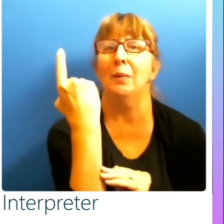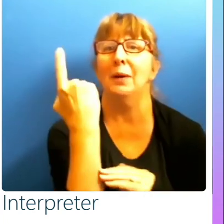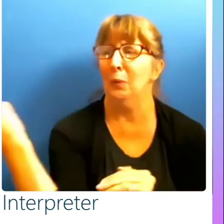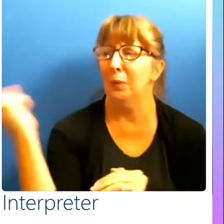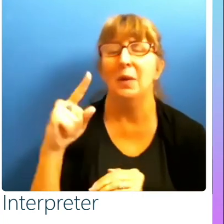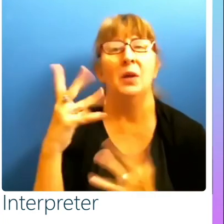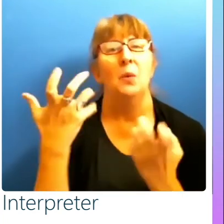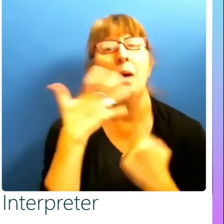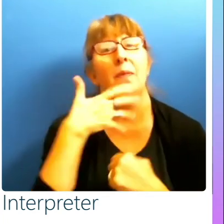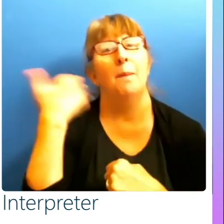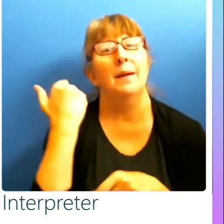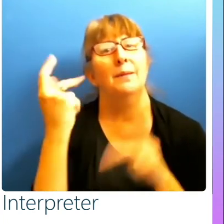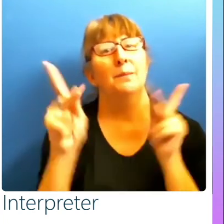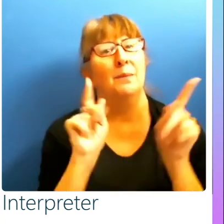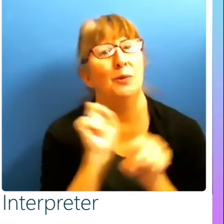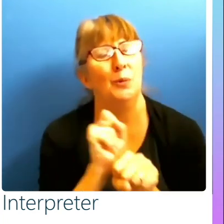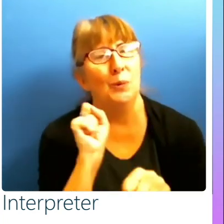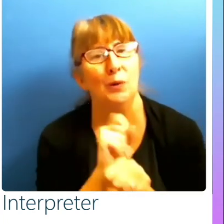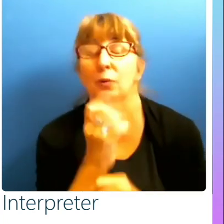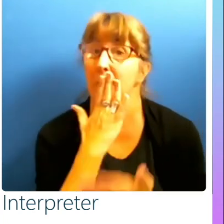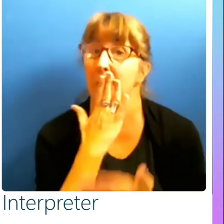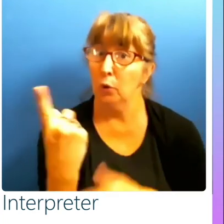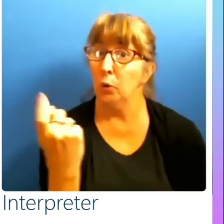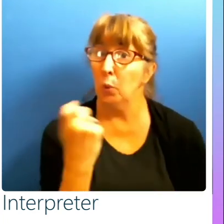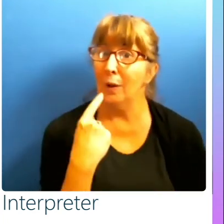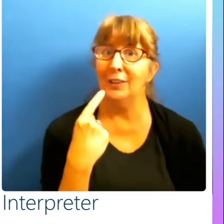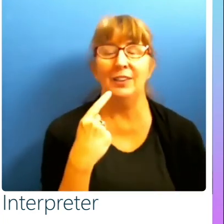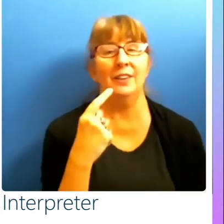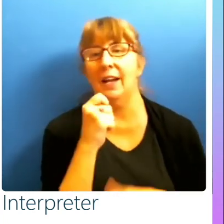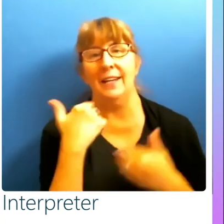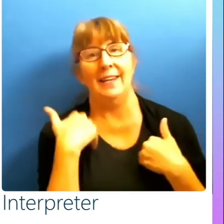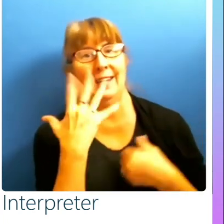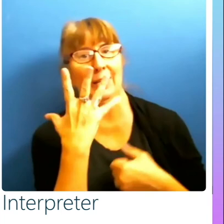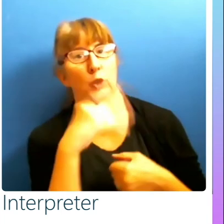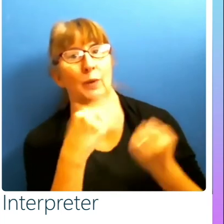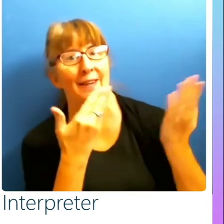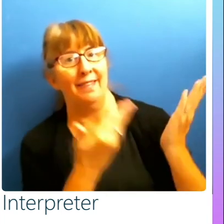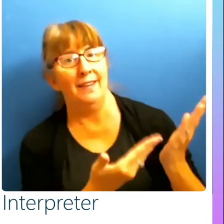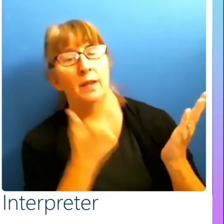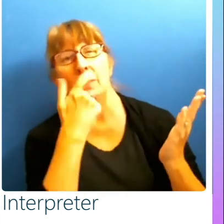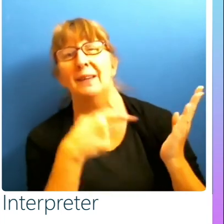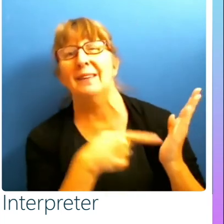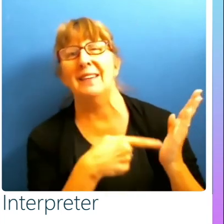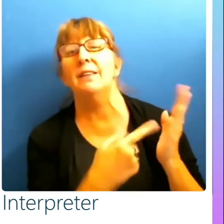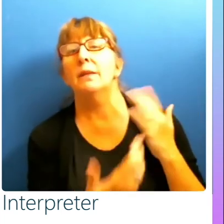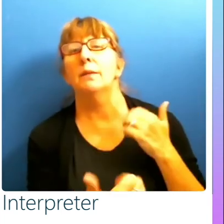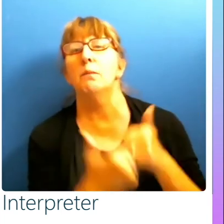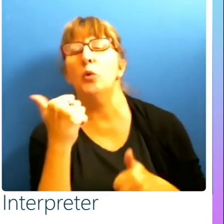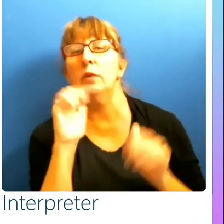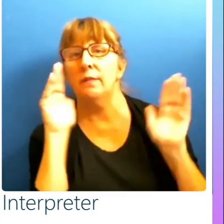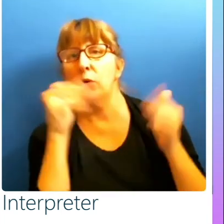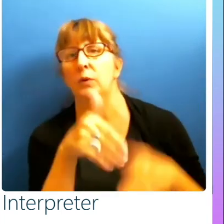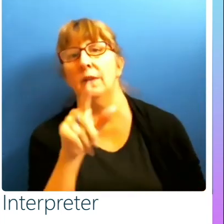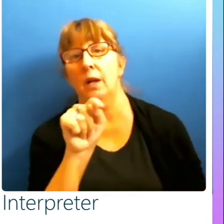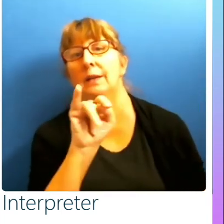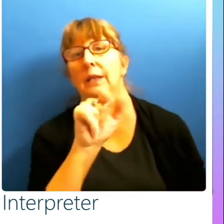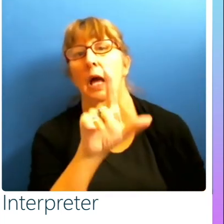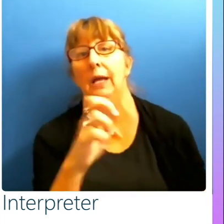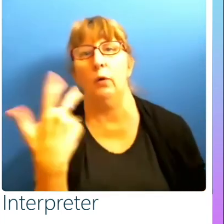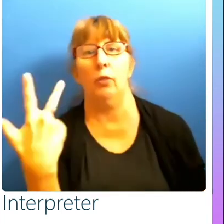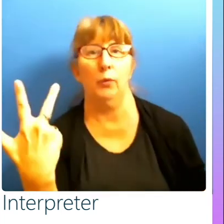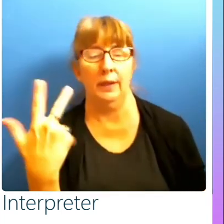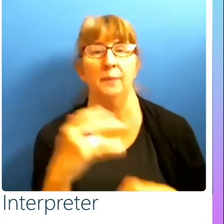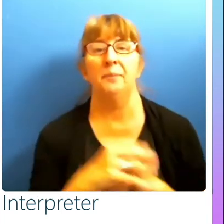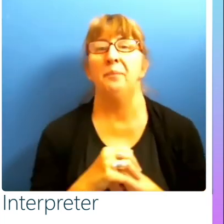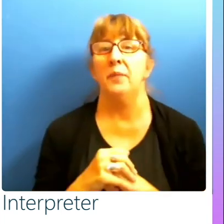people to work. So that's also a very good question. I didn't have that stuff in here because this is primarily covering Title III. I'm